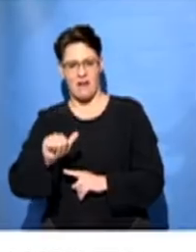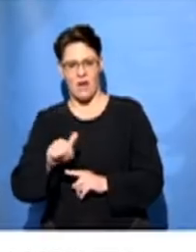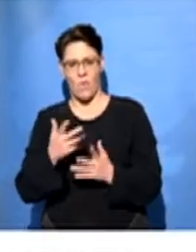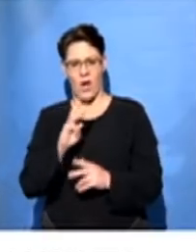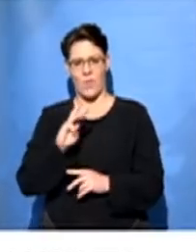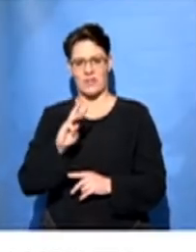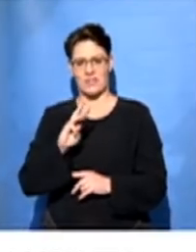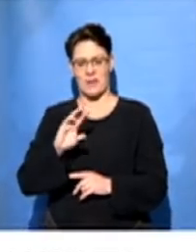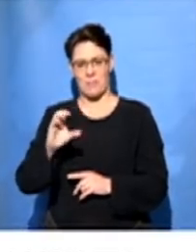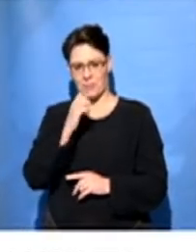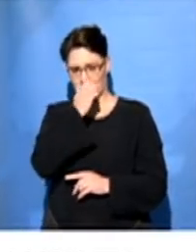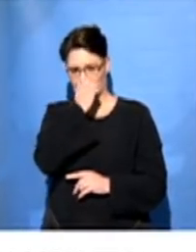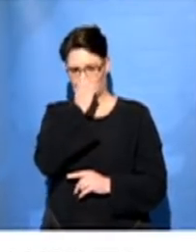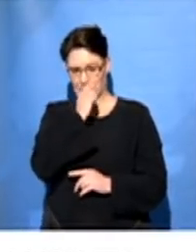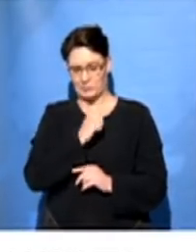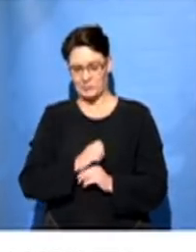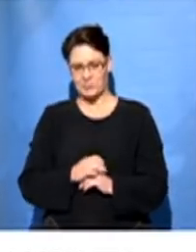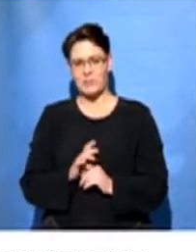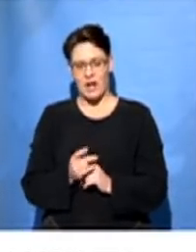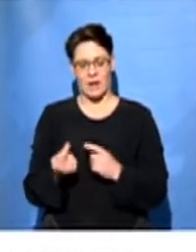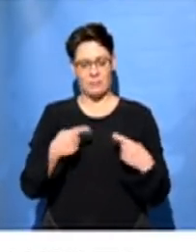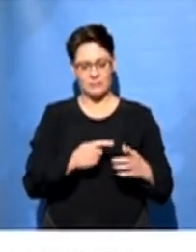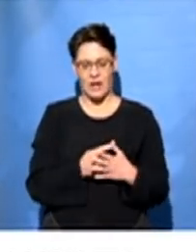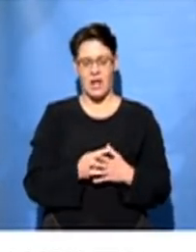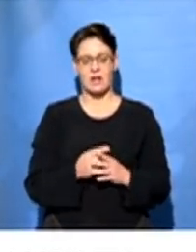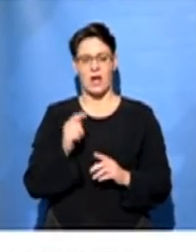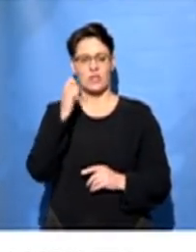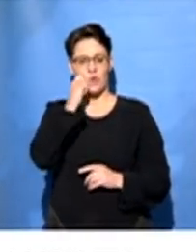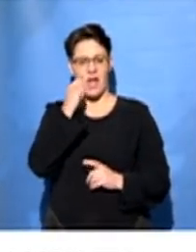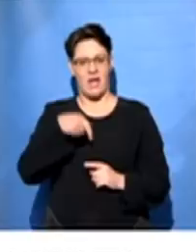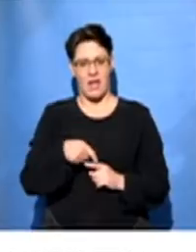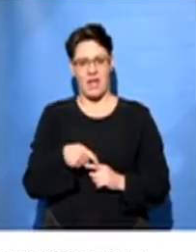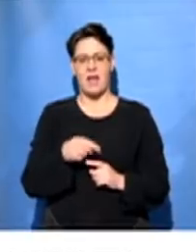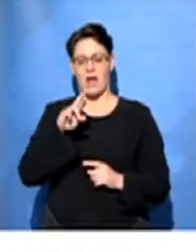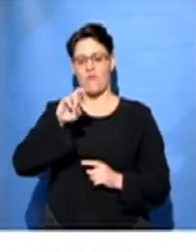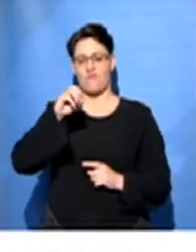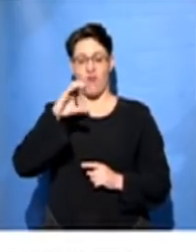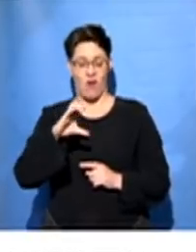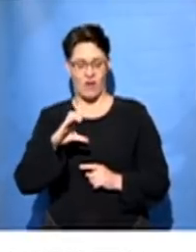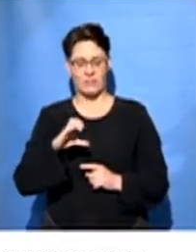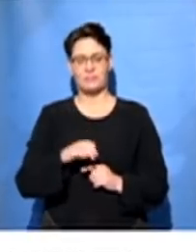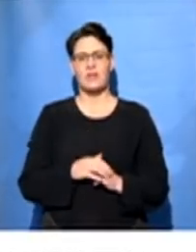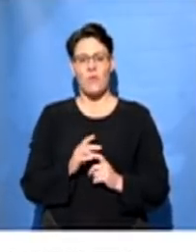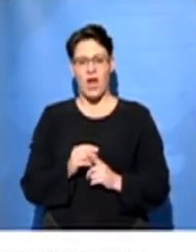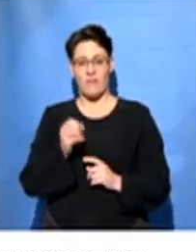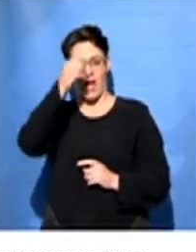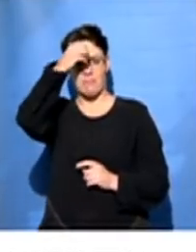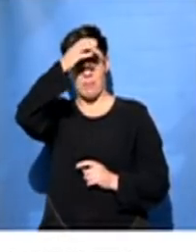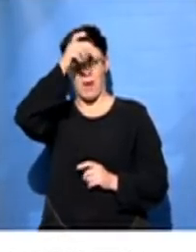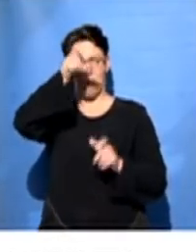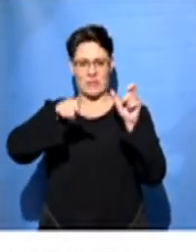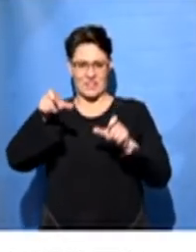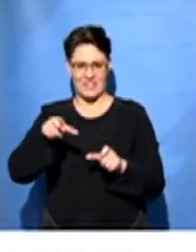I'm back to the operation center here in Pretoria, in Tswane, and joining me now is one of the clever people